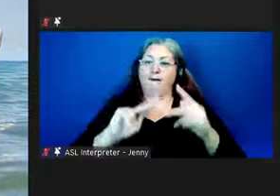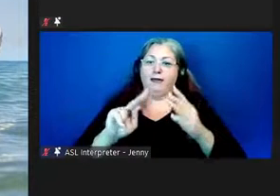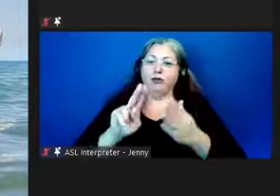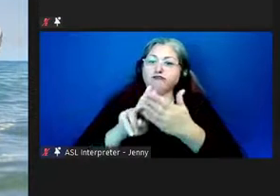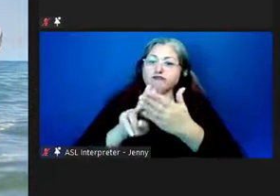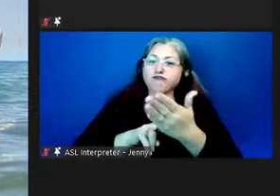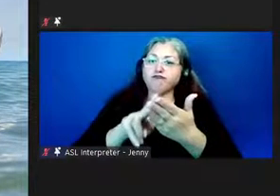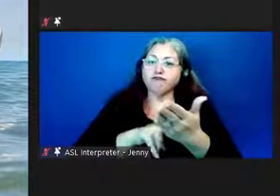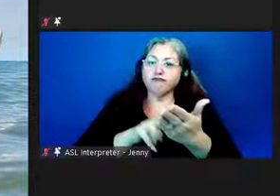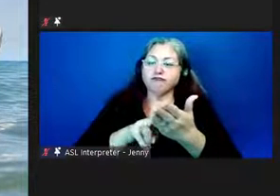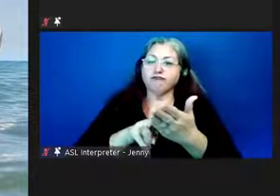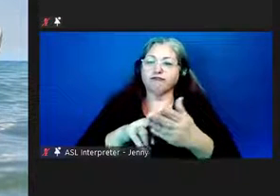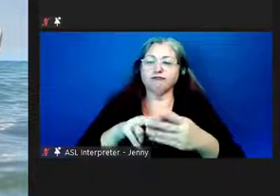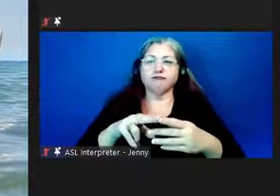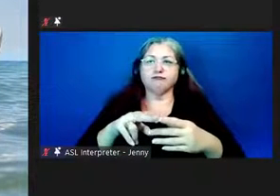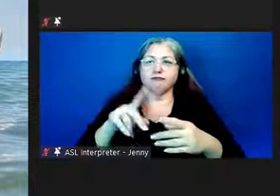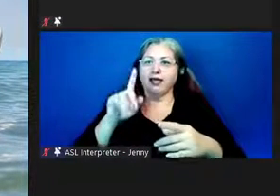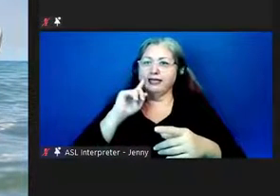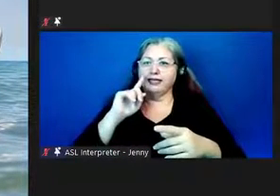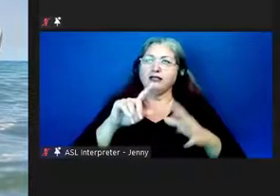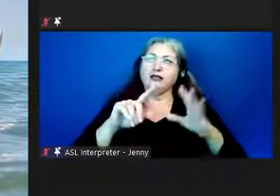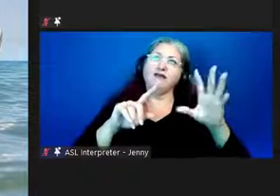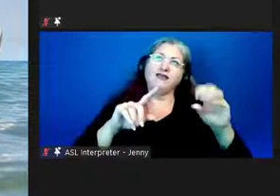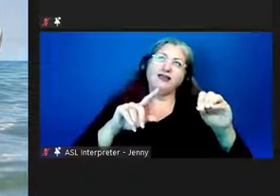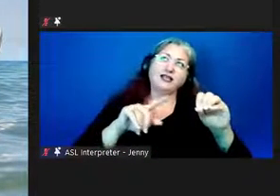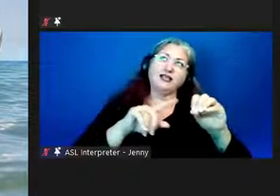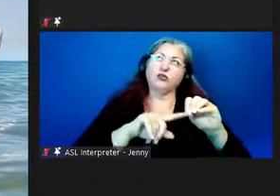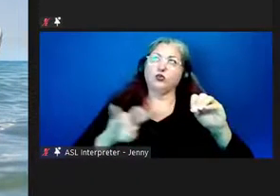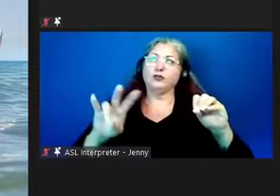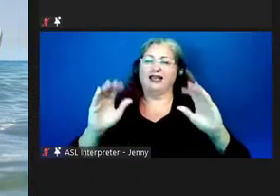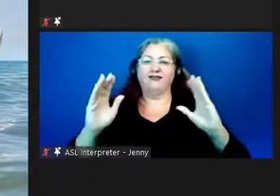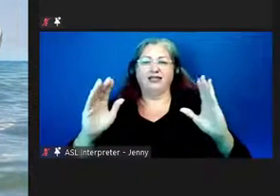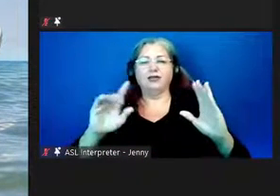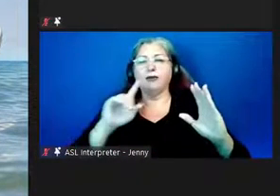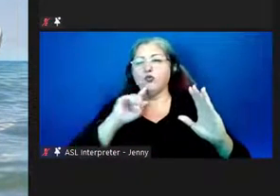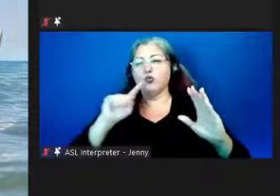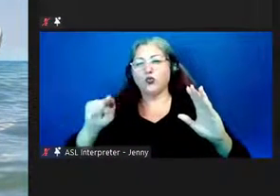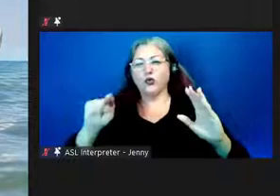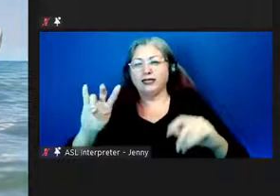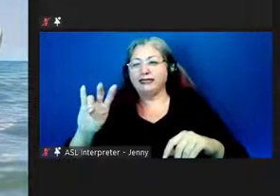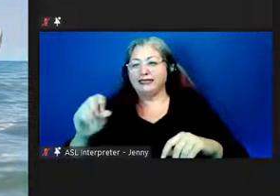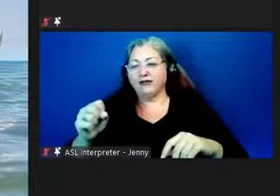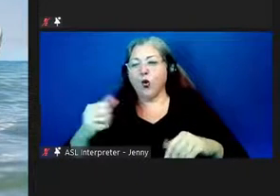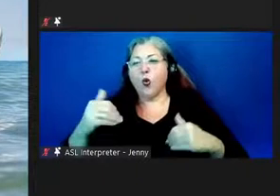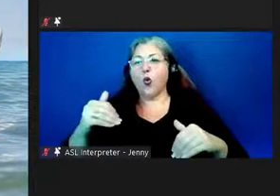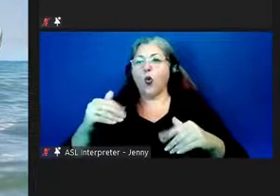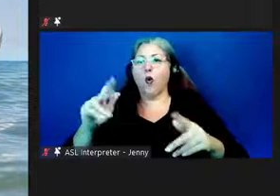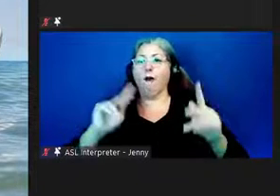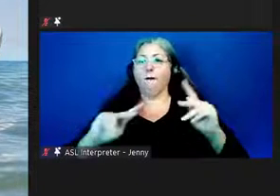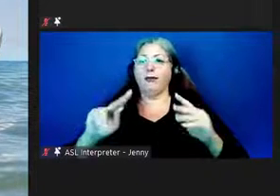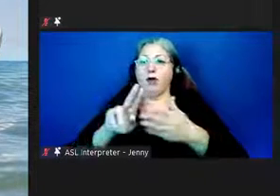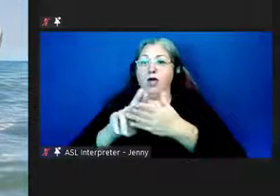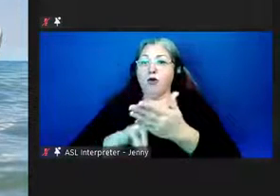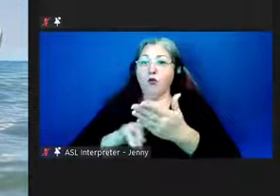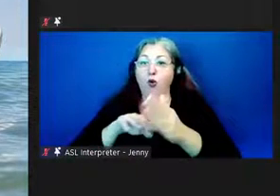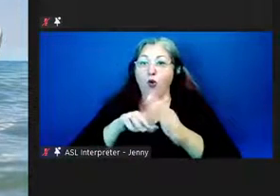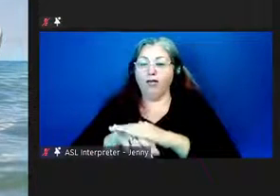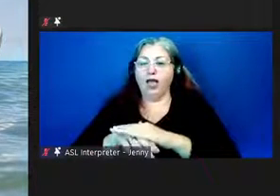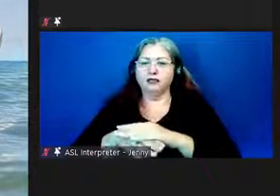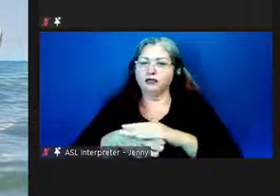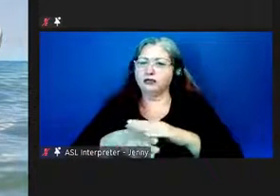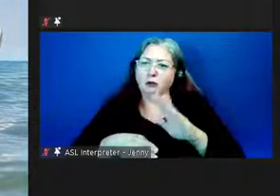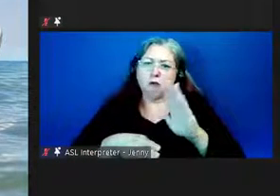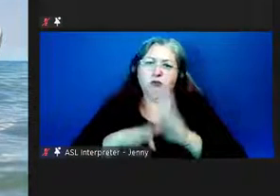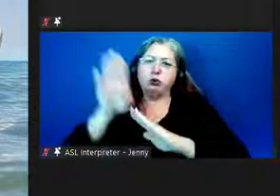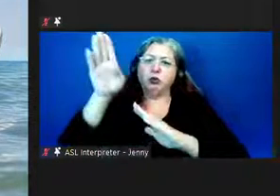50s to the 70s. But really in the 70s, enrollment in those classes shot up on